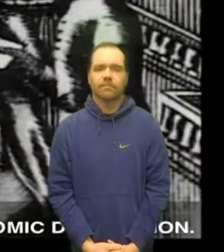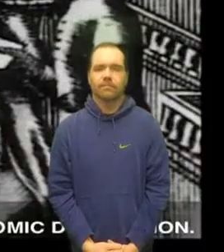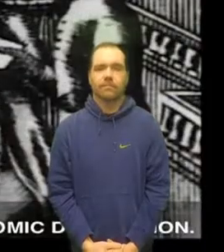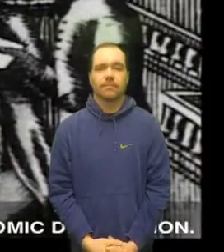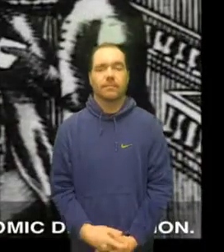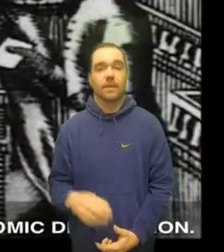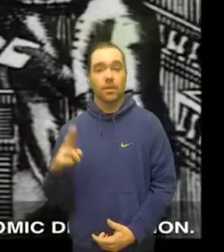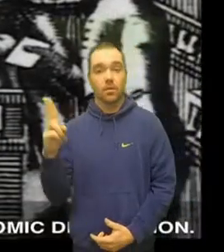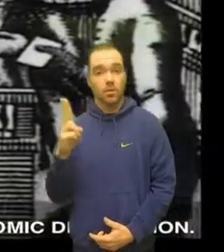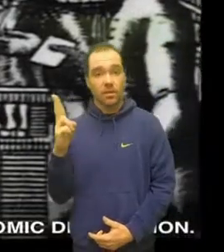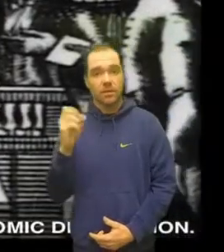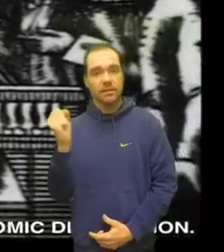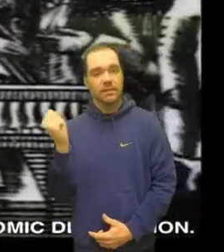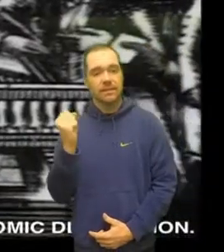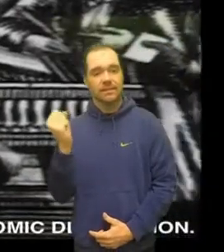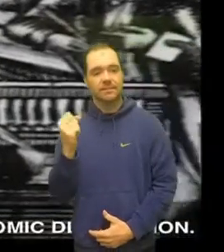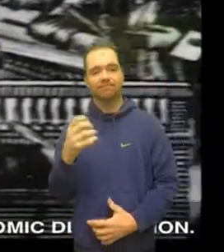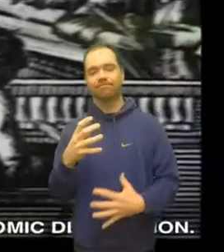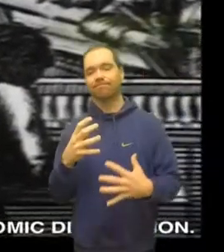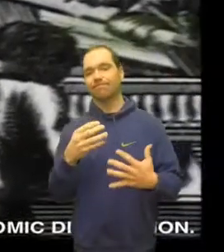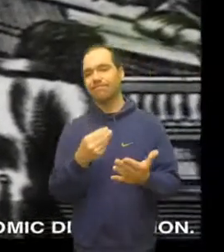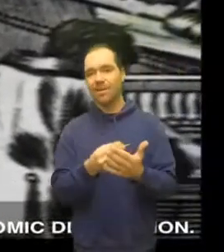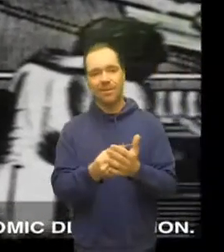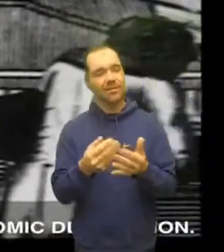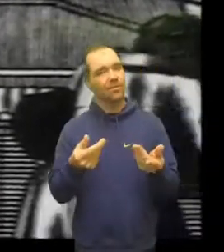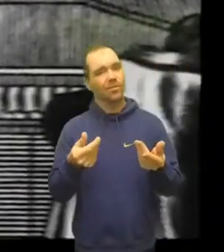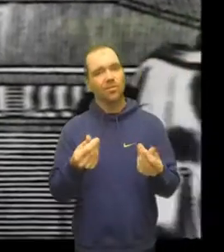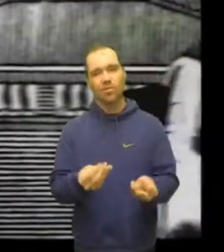the states are slipping into an economic depression